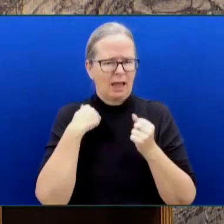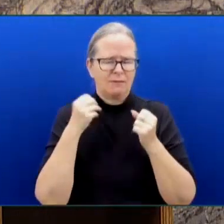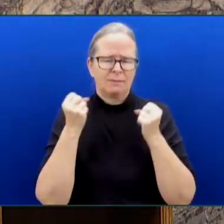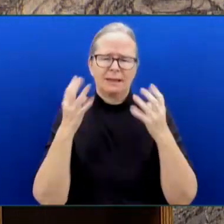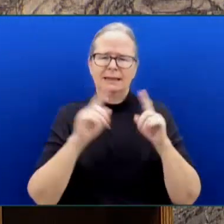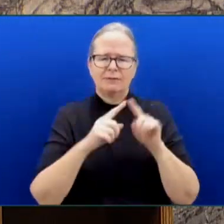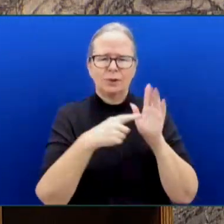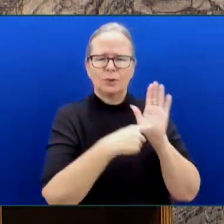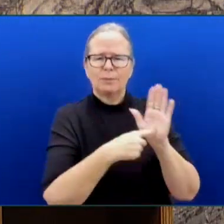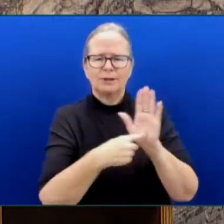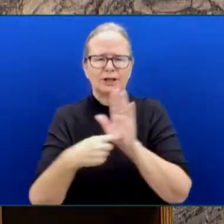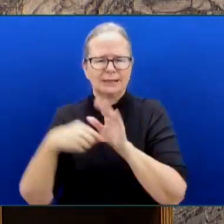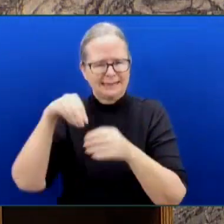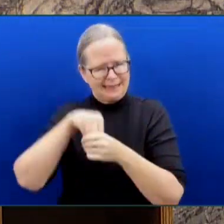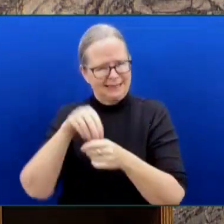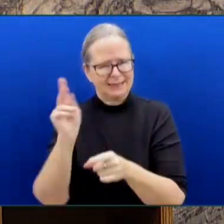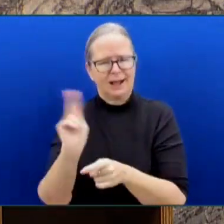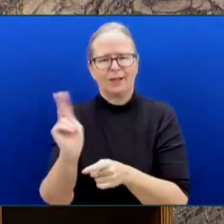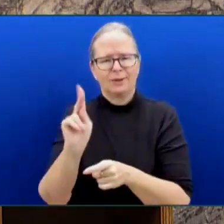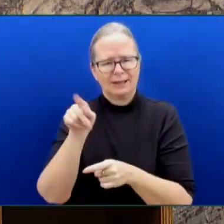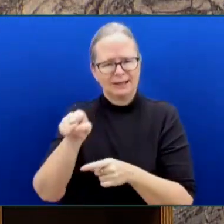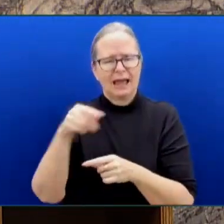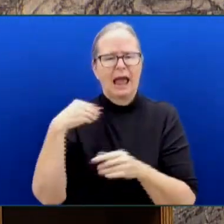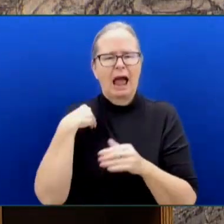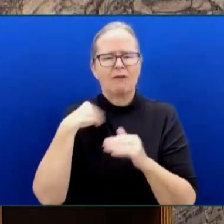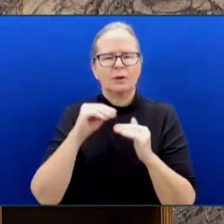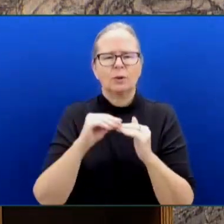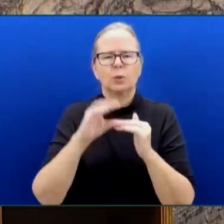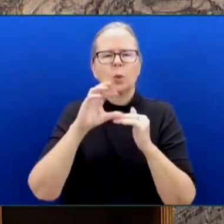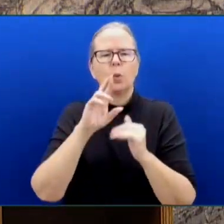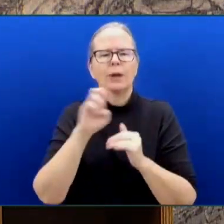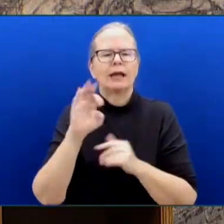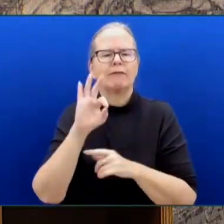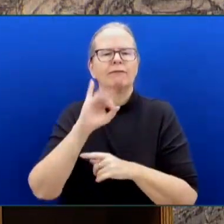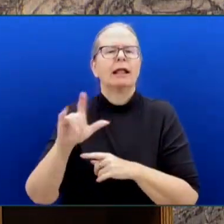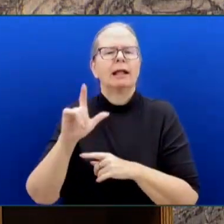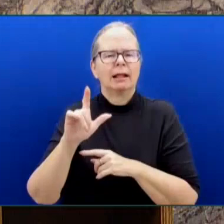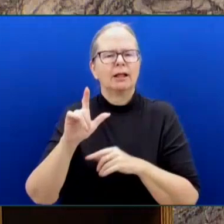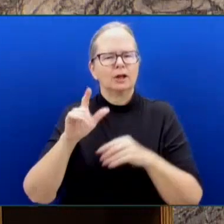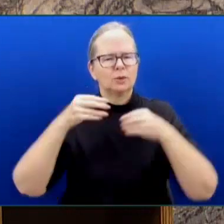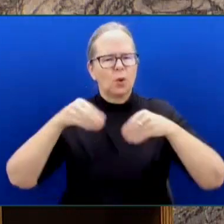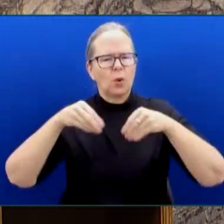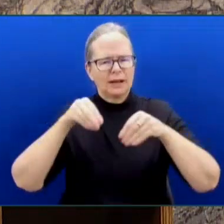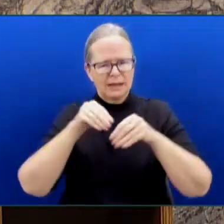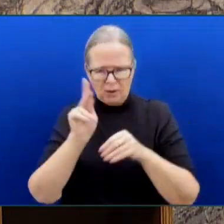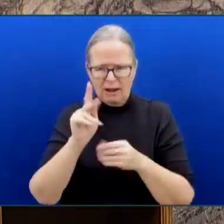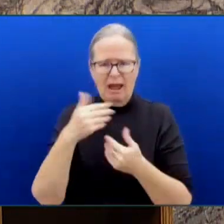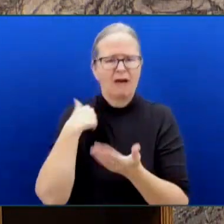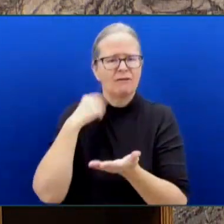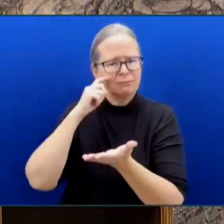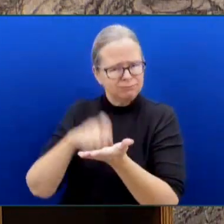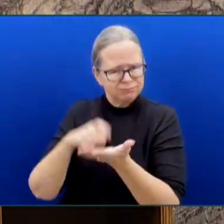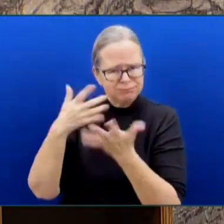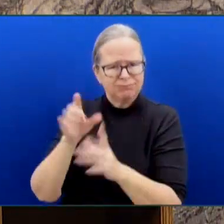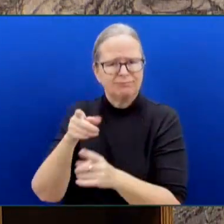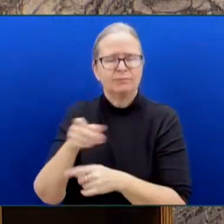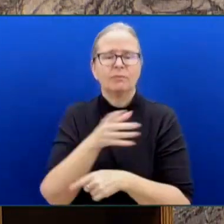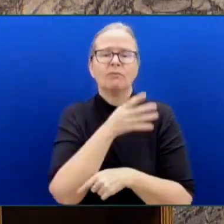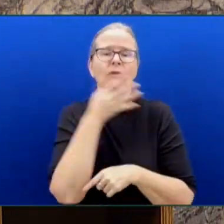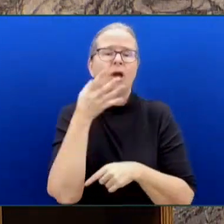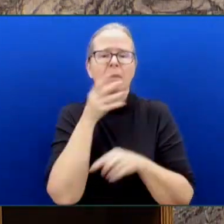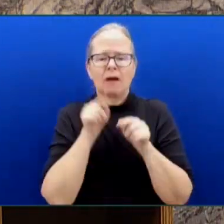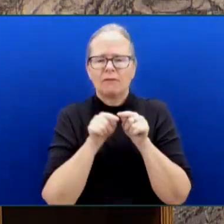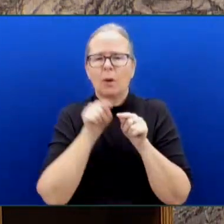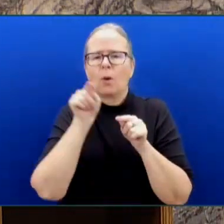refill store. And in agriculture and retail, there's there and back again farms. And Peter's, your independent grocer, are showing